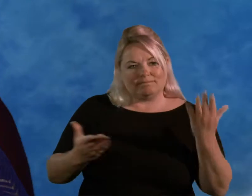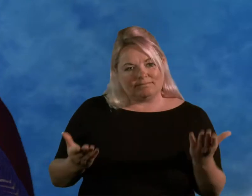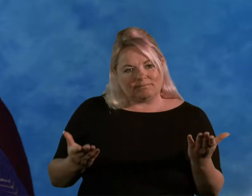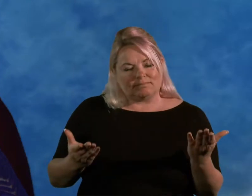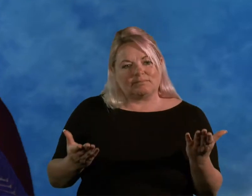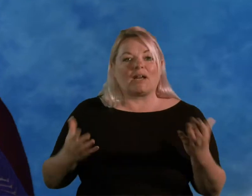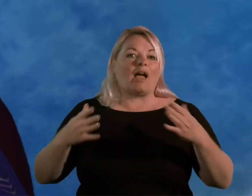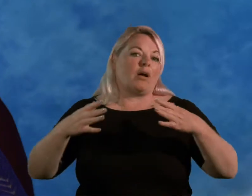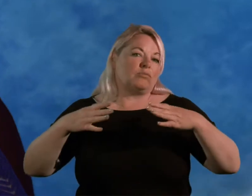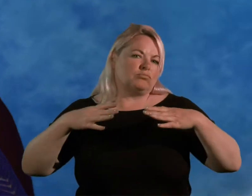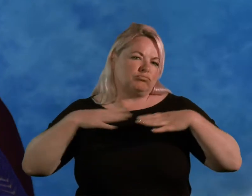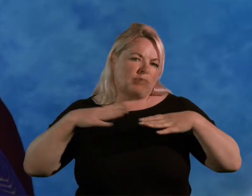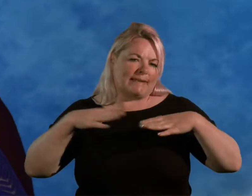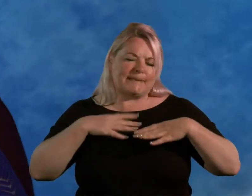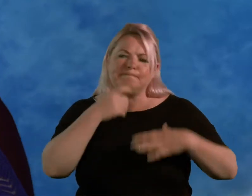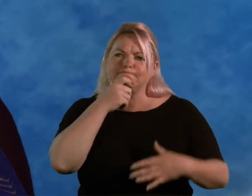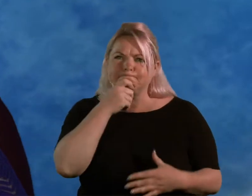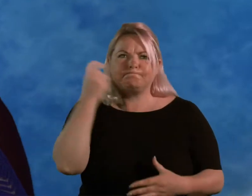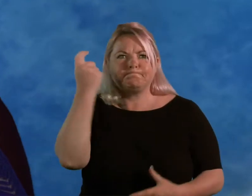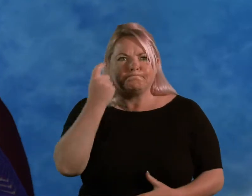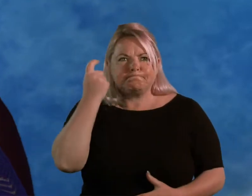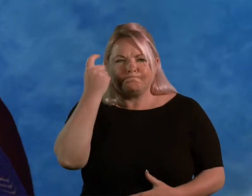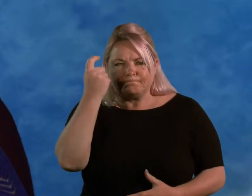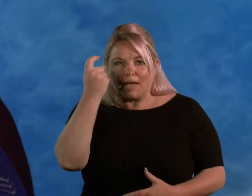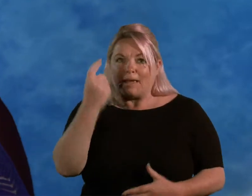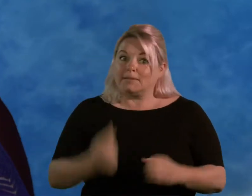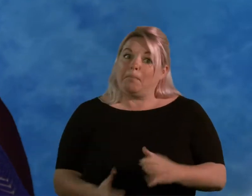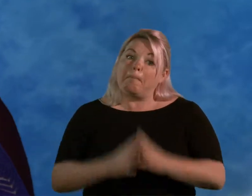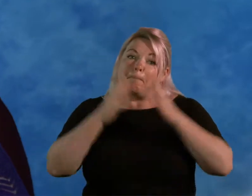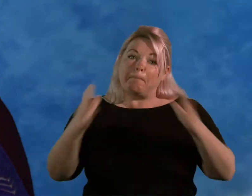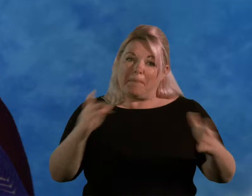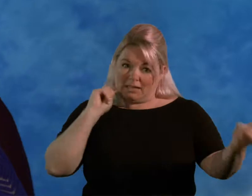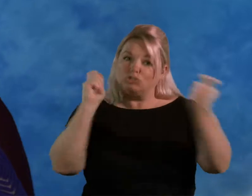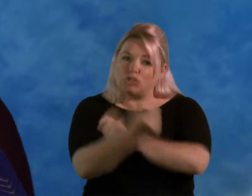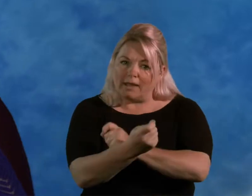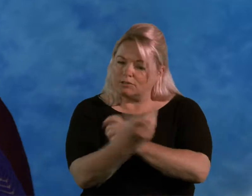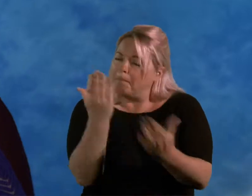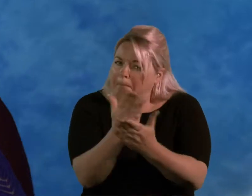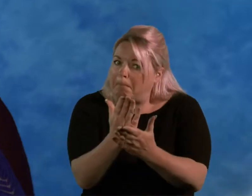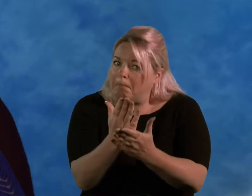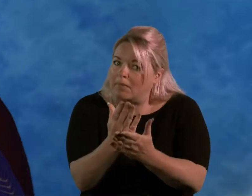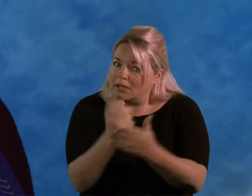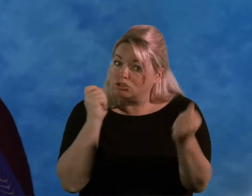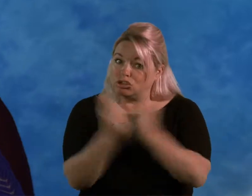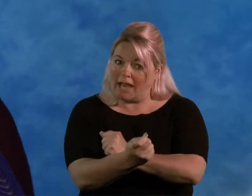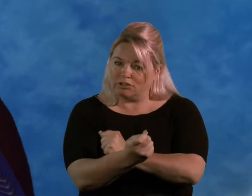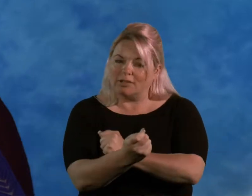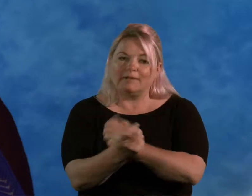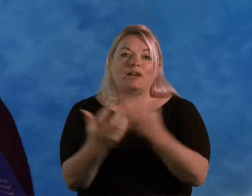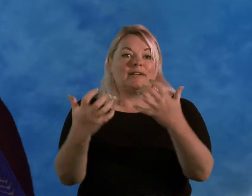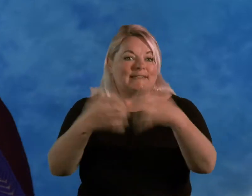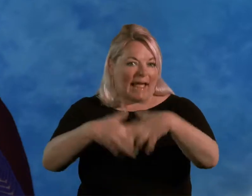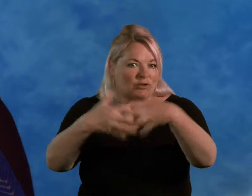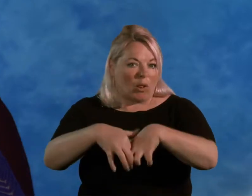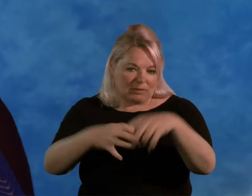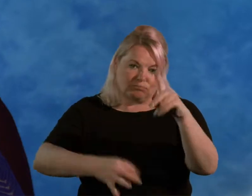So I was ready to start thinking about this, what is a major change? Let's be honest, it's a major change. And the technology was